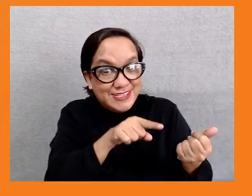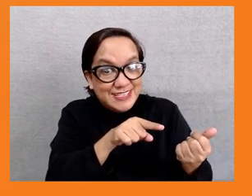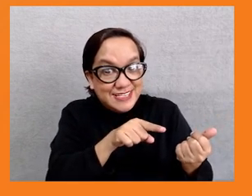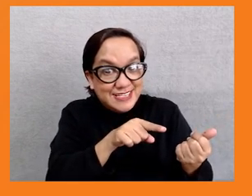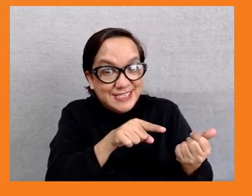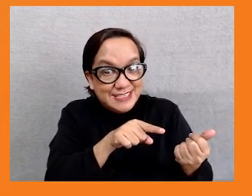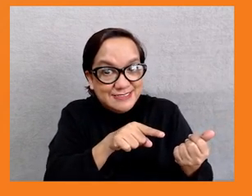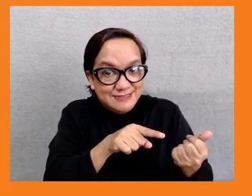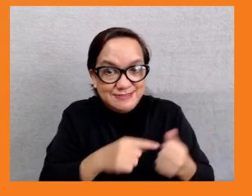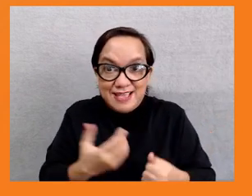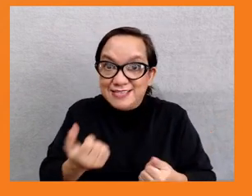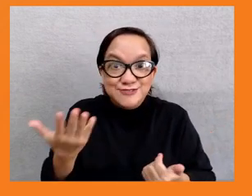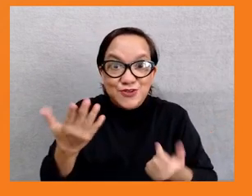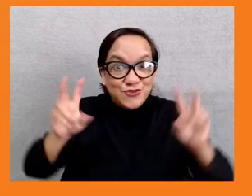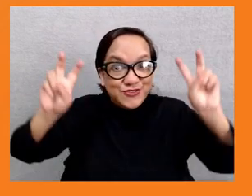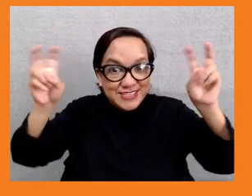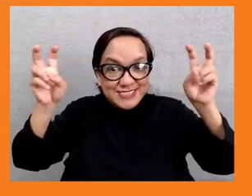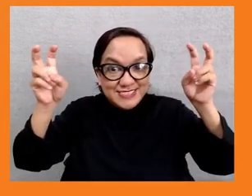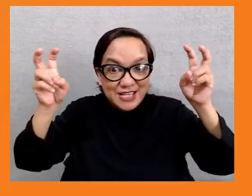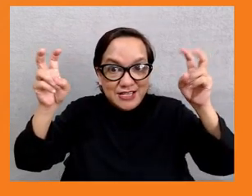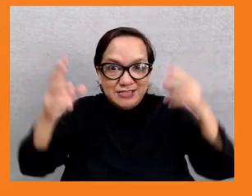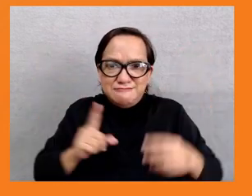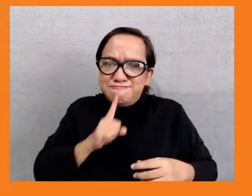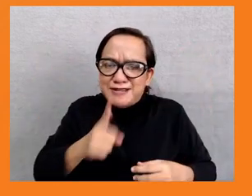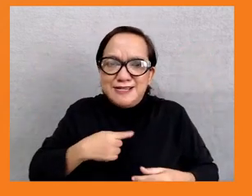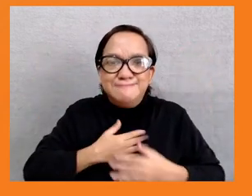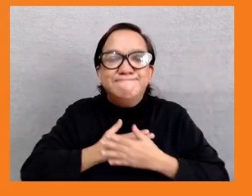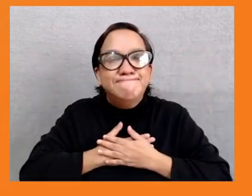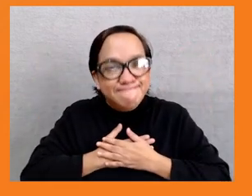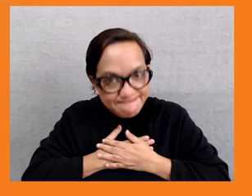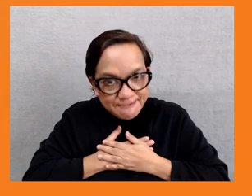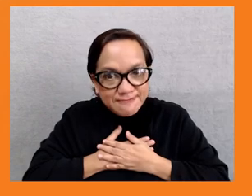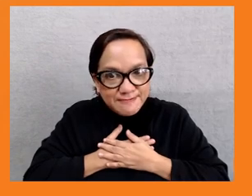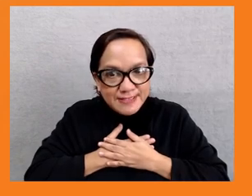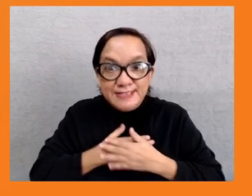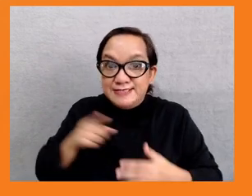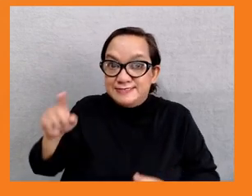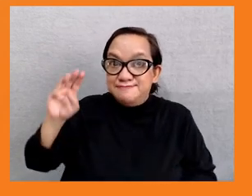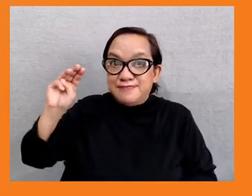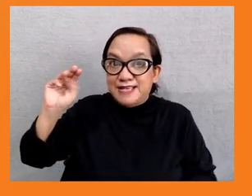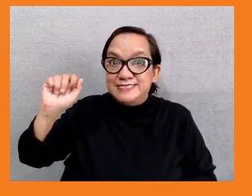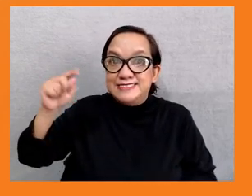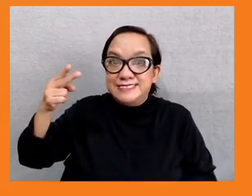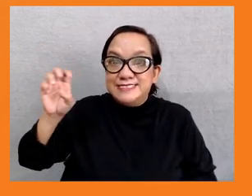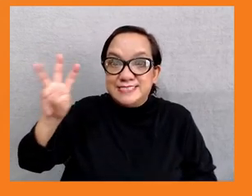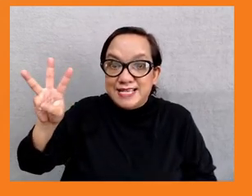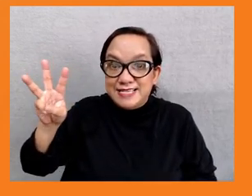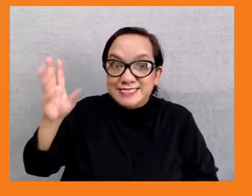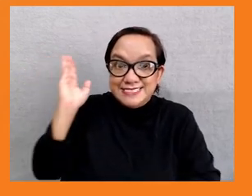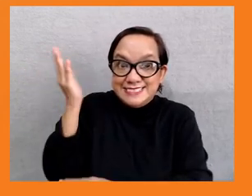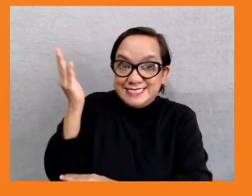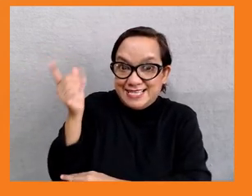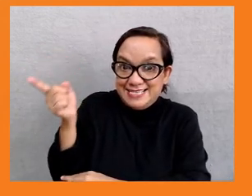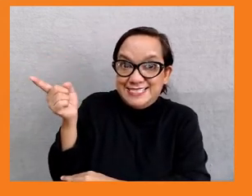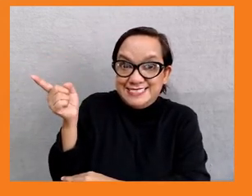I really appreciated Matthew's presentation. And I think all of the recommendations for the